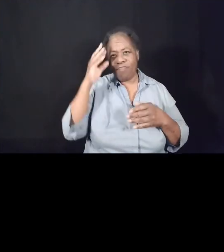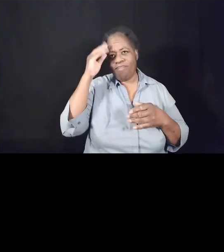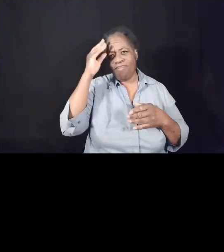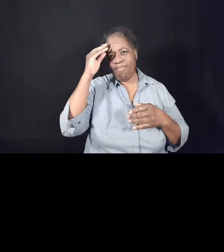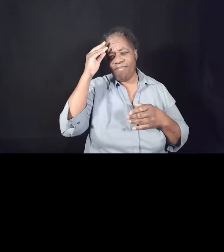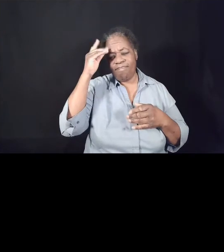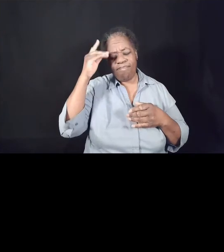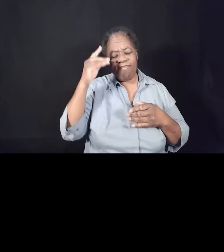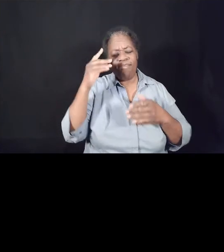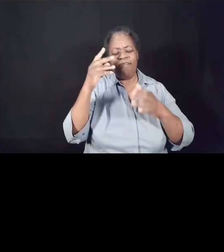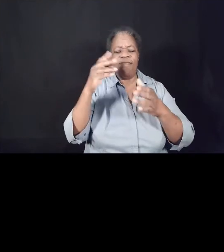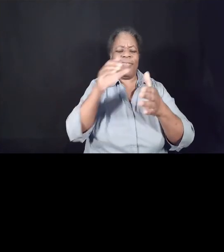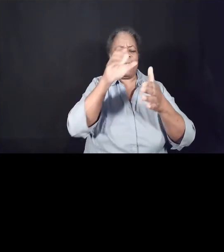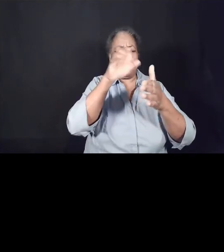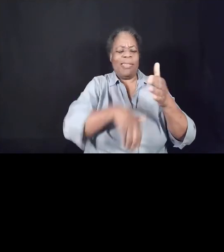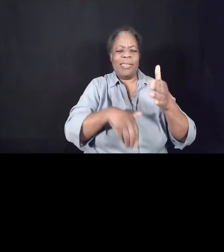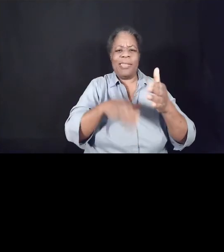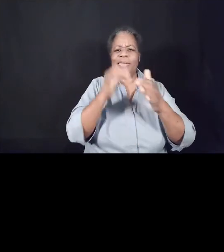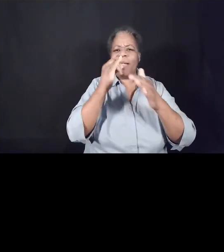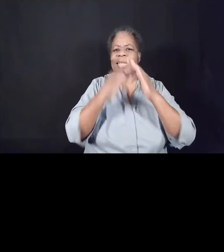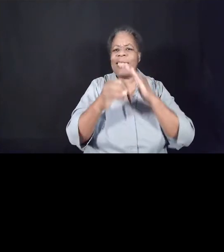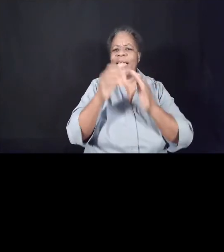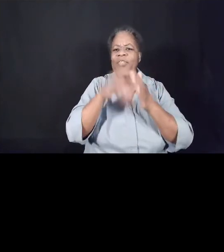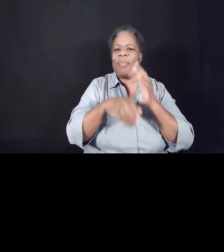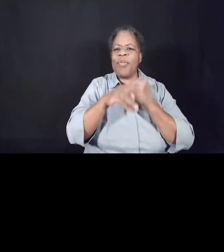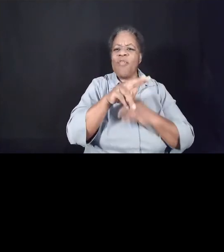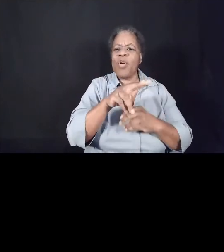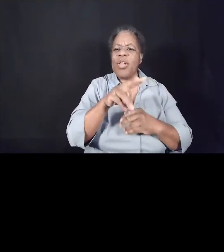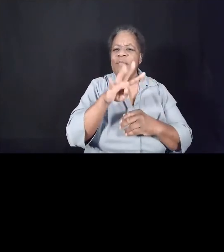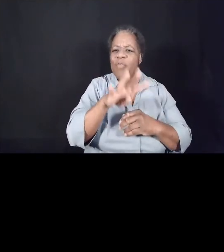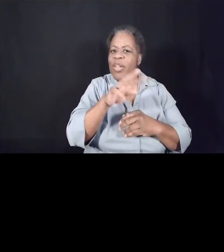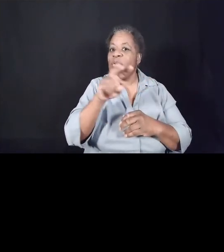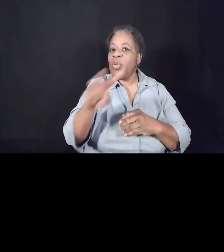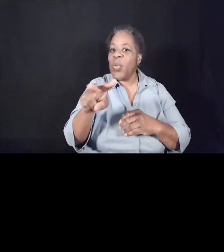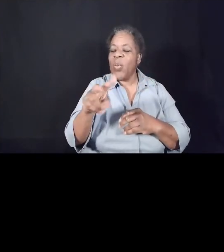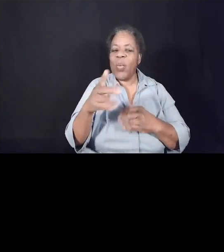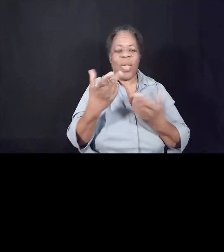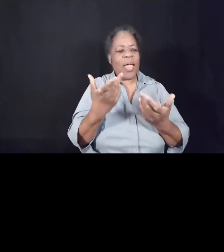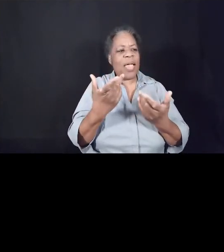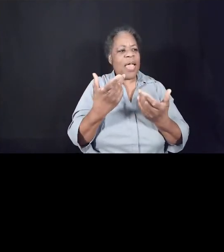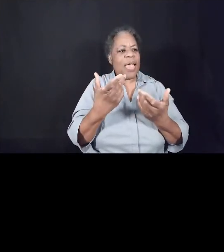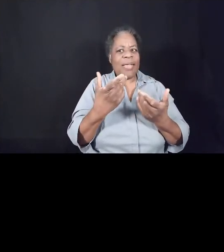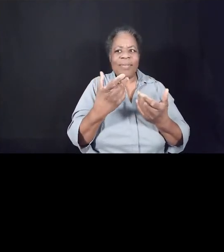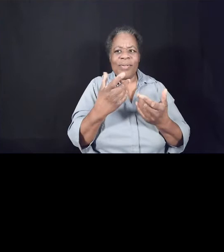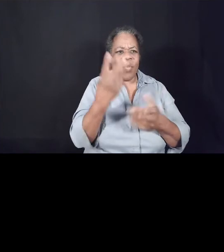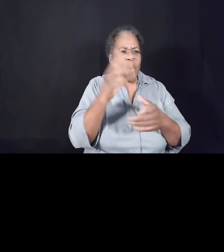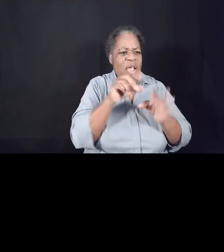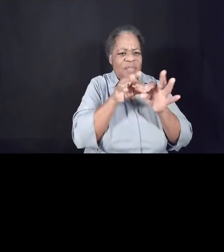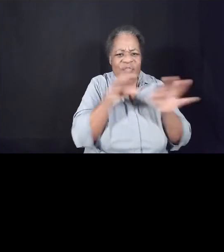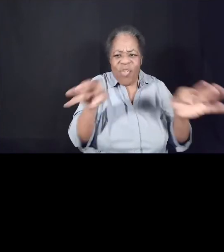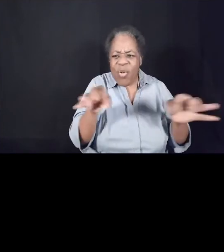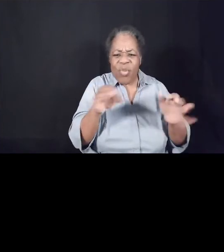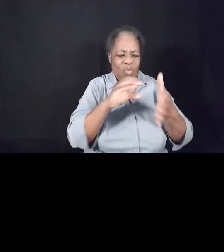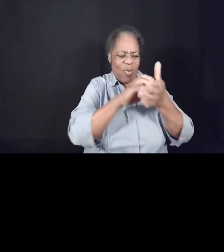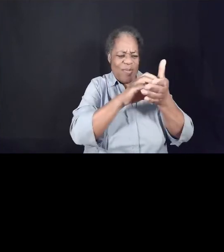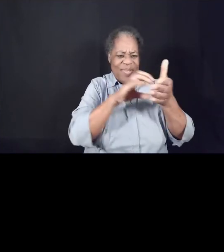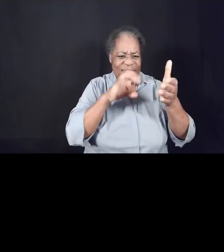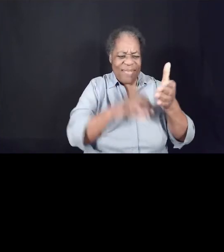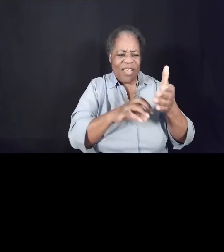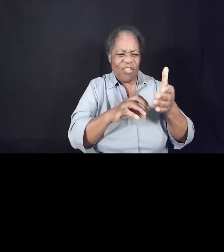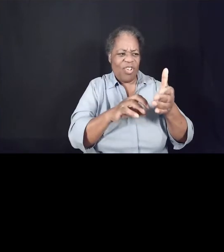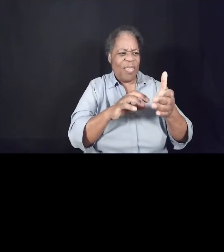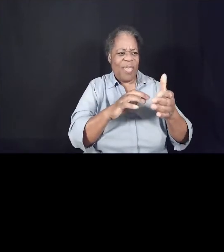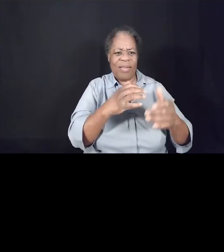42. And as you've done that, is there a verse or a section of this passage that grabs your heart and mind?